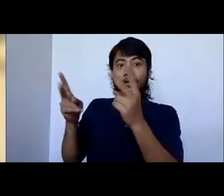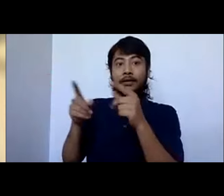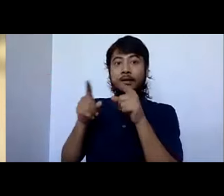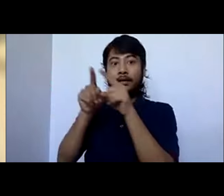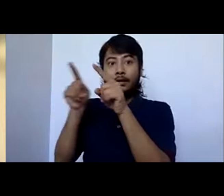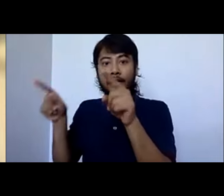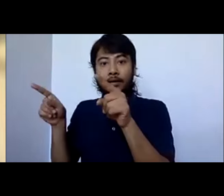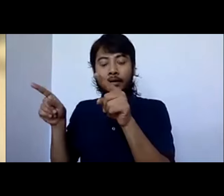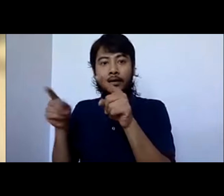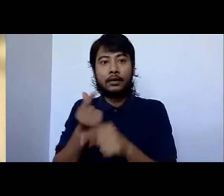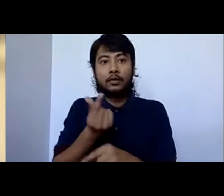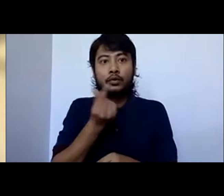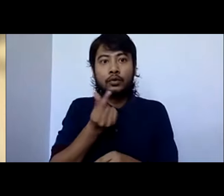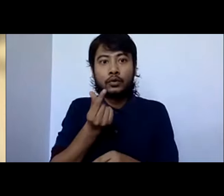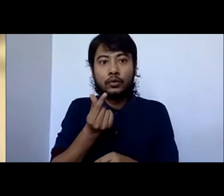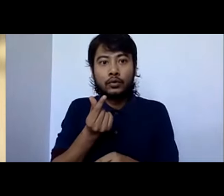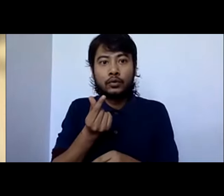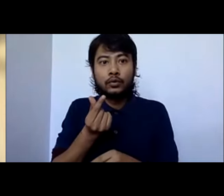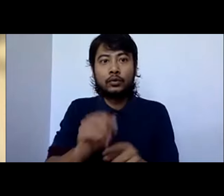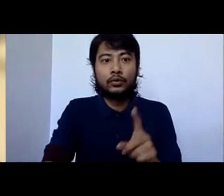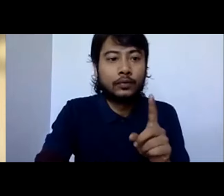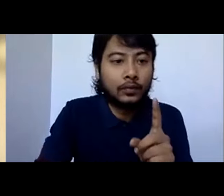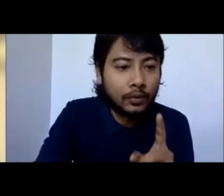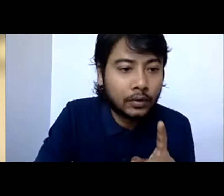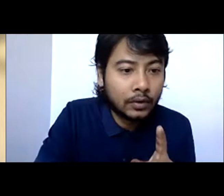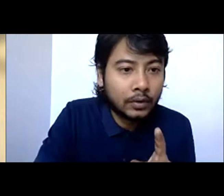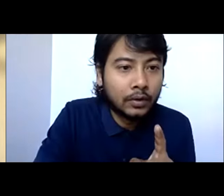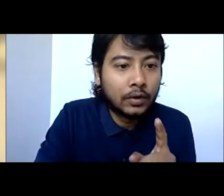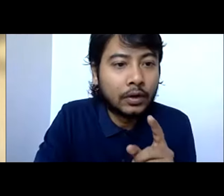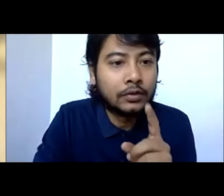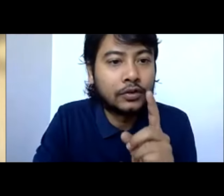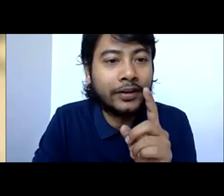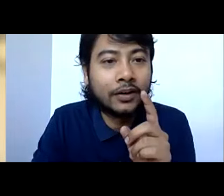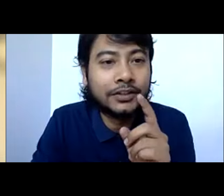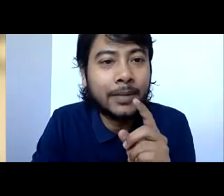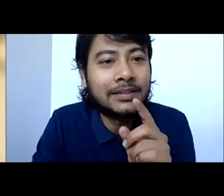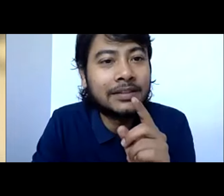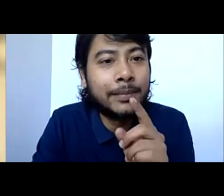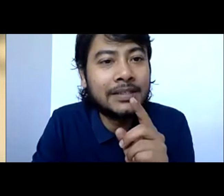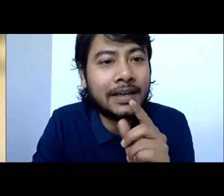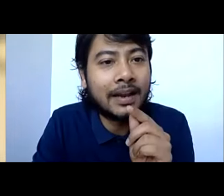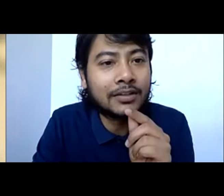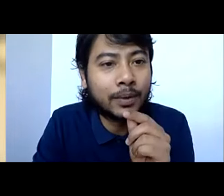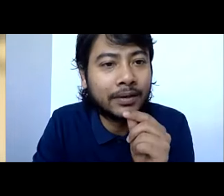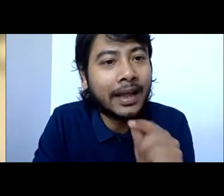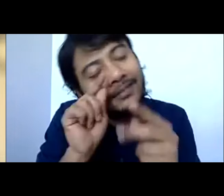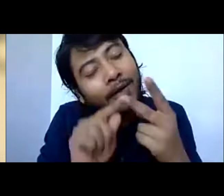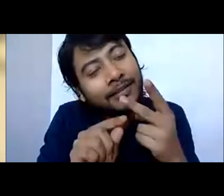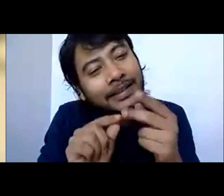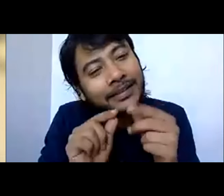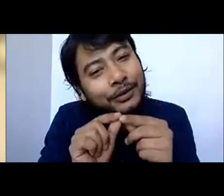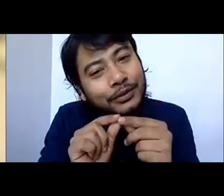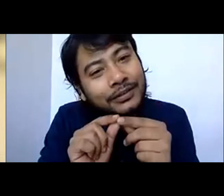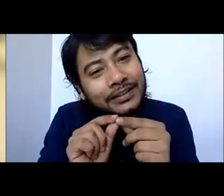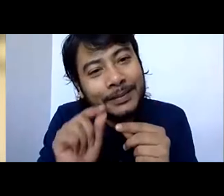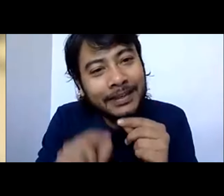now a new minimum bill standard for new houses that are being built by the government. Sorry, Dr. Shami, I missed that last one. And one